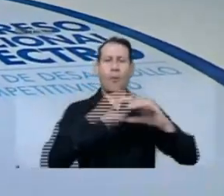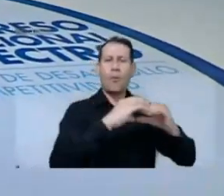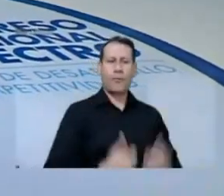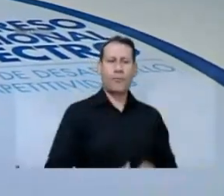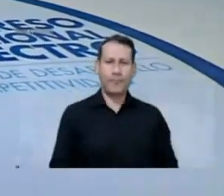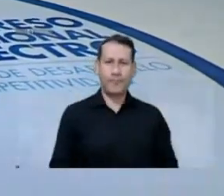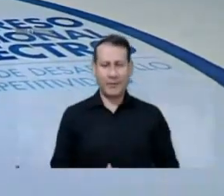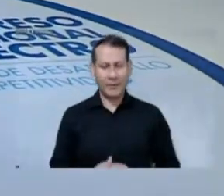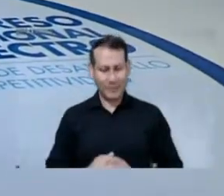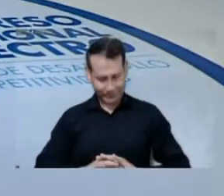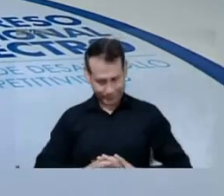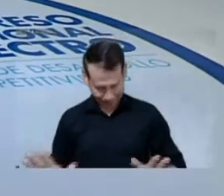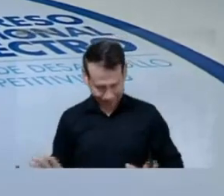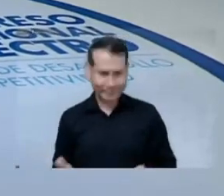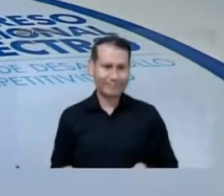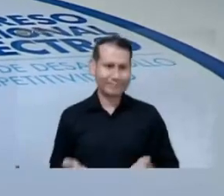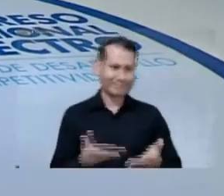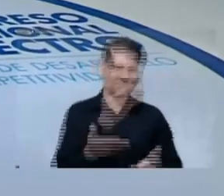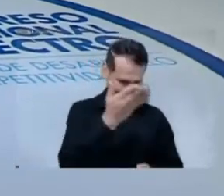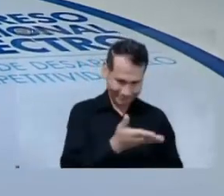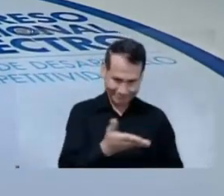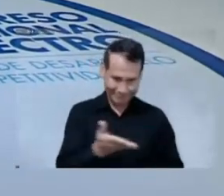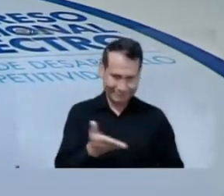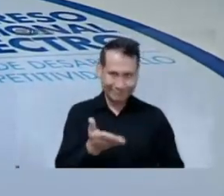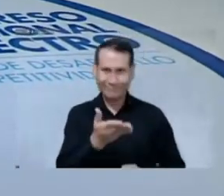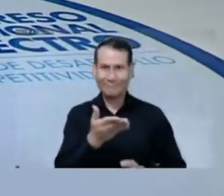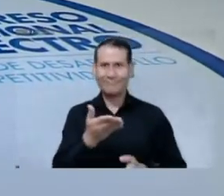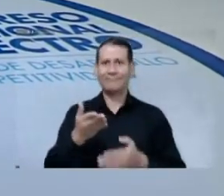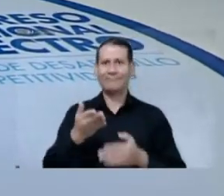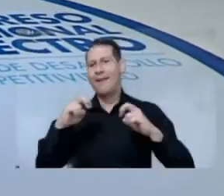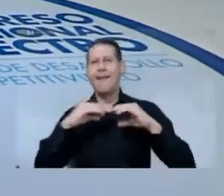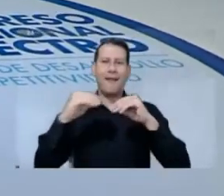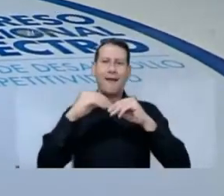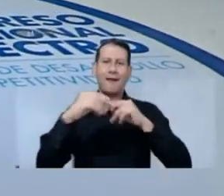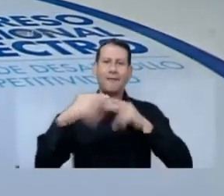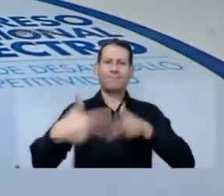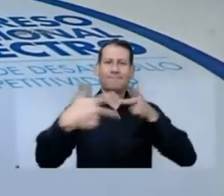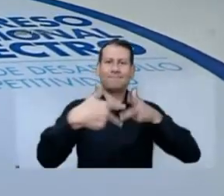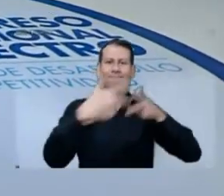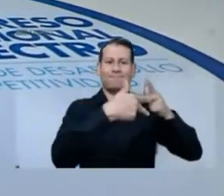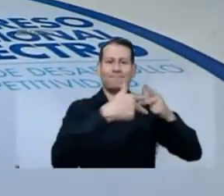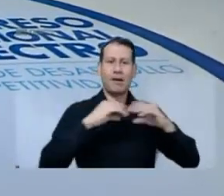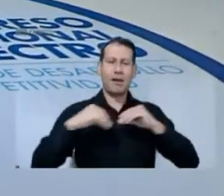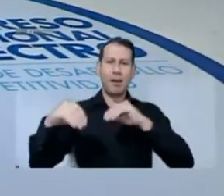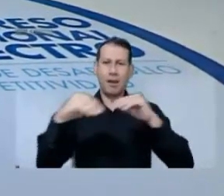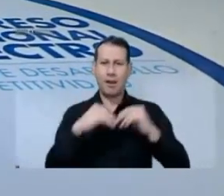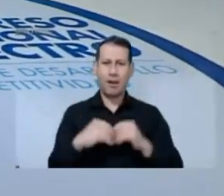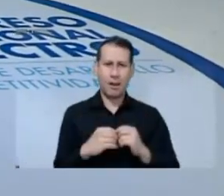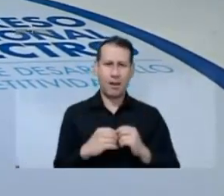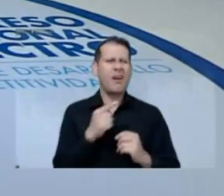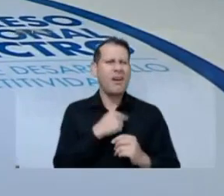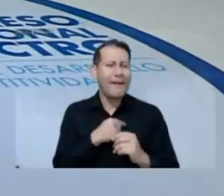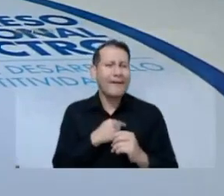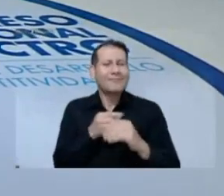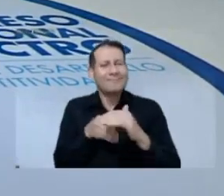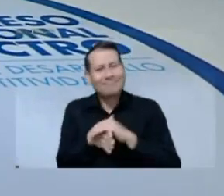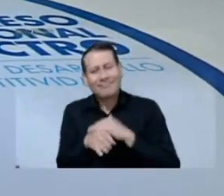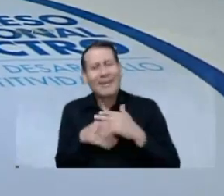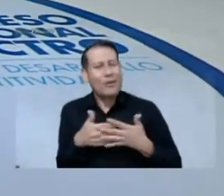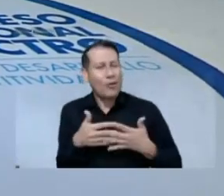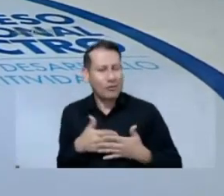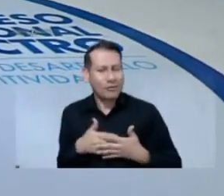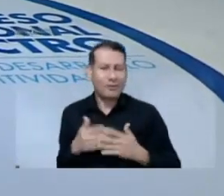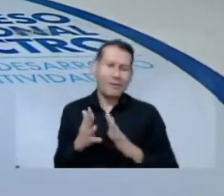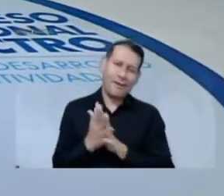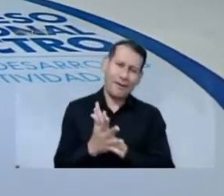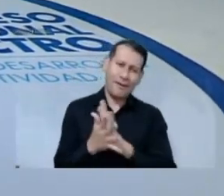our panelists so that they can make a brief introduction to this topic from their point